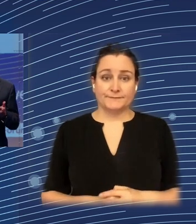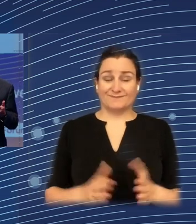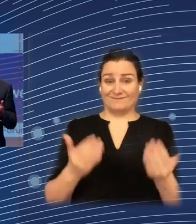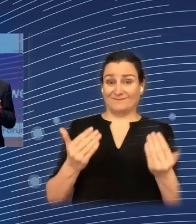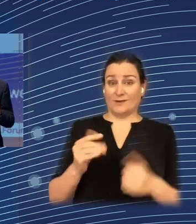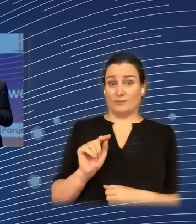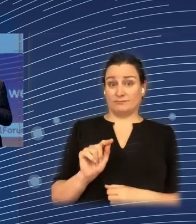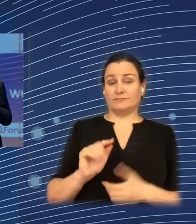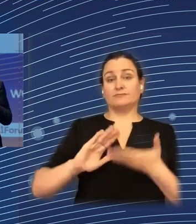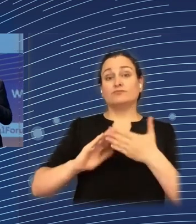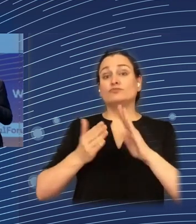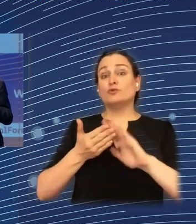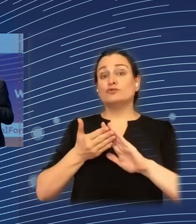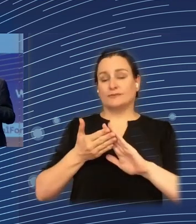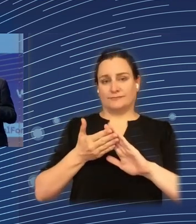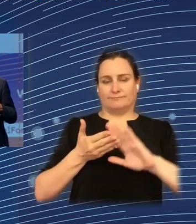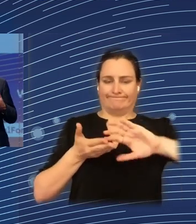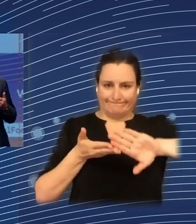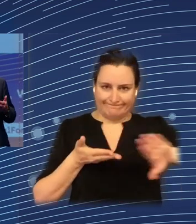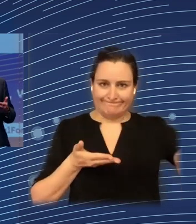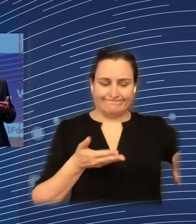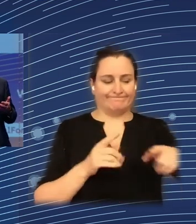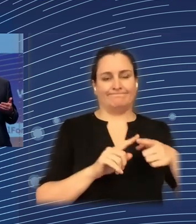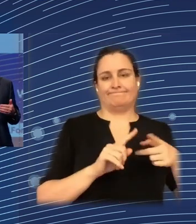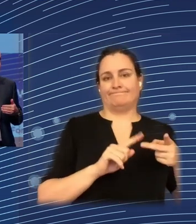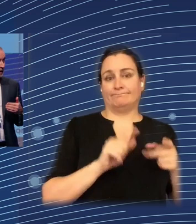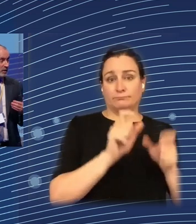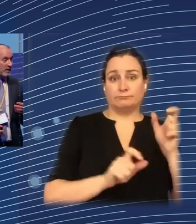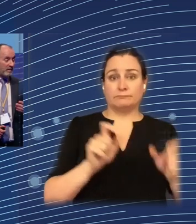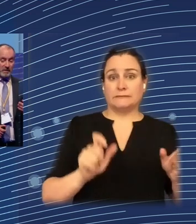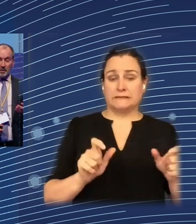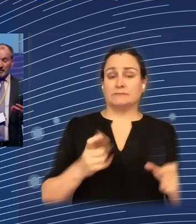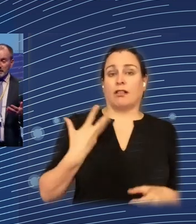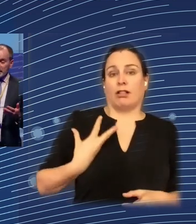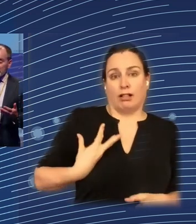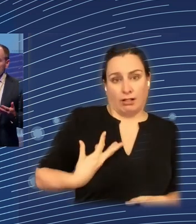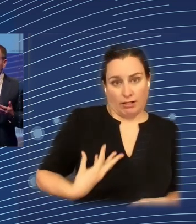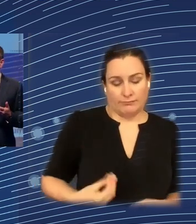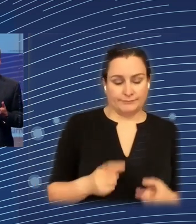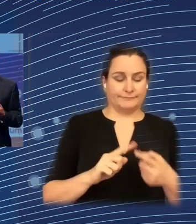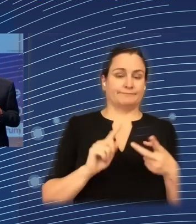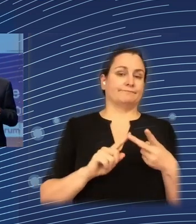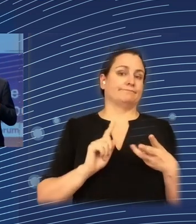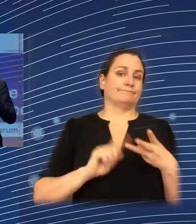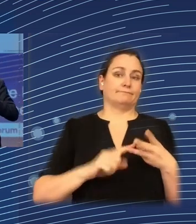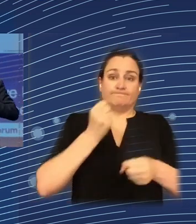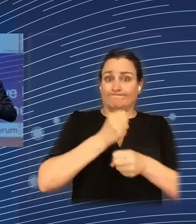exclusion, poverty, people at risk of poverty, and long-term unemployment, that can be found